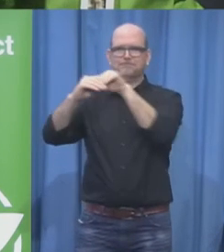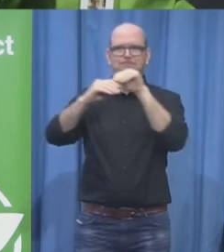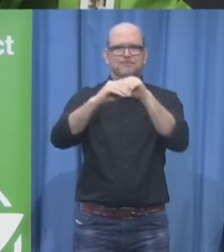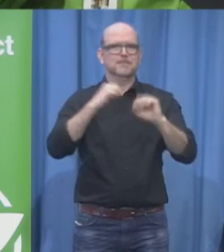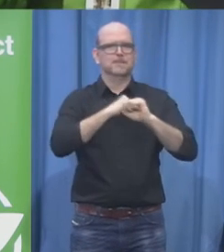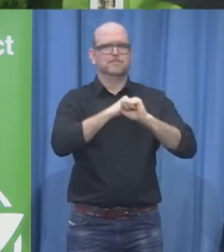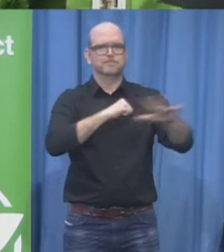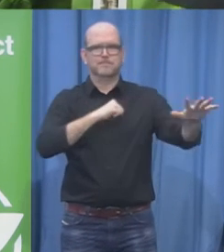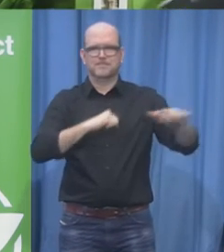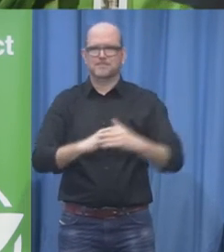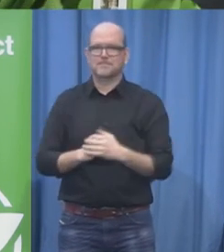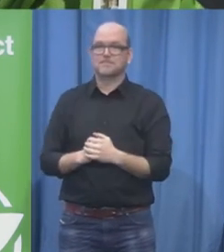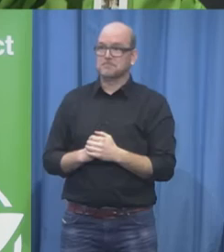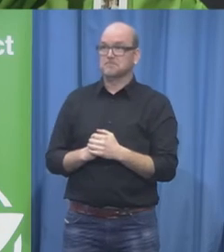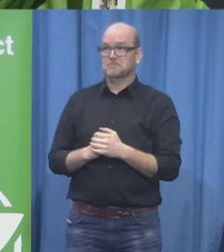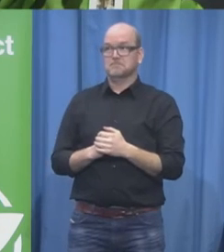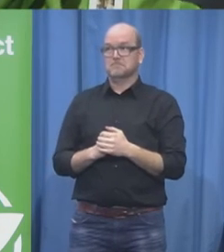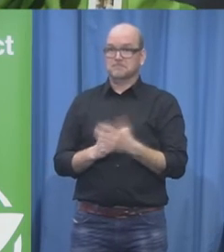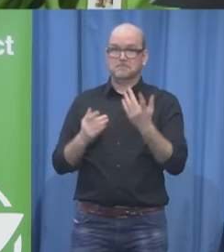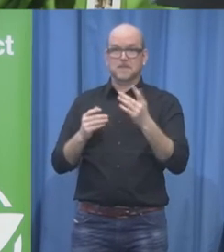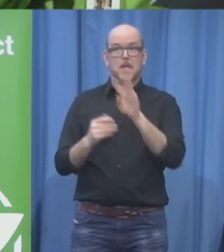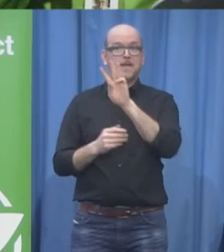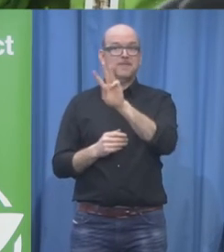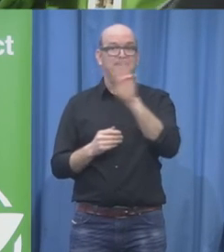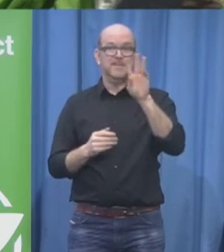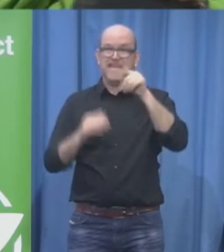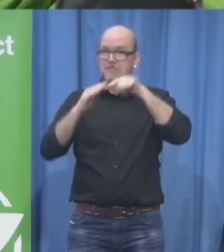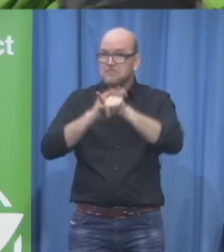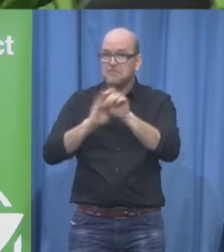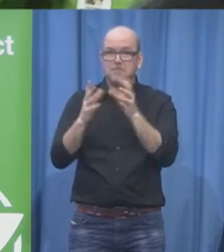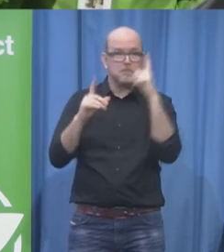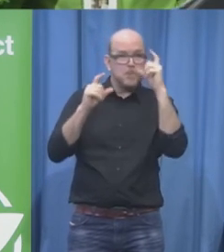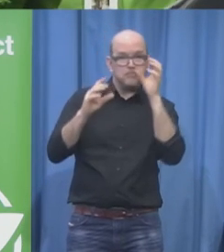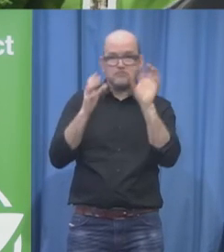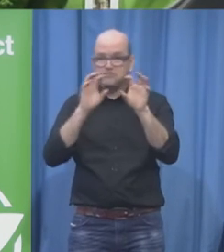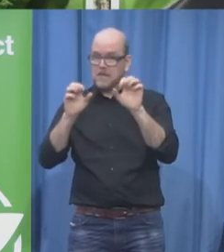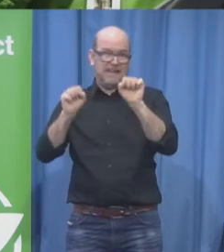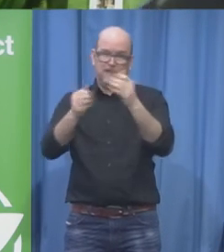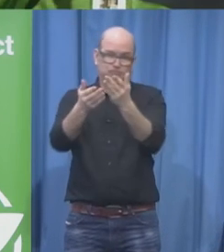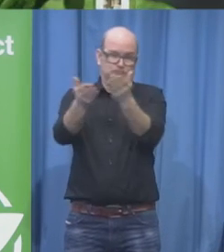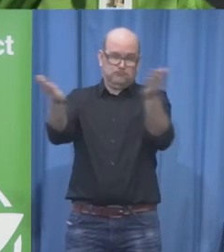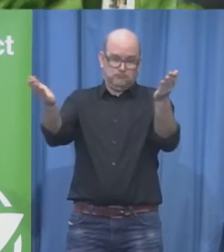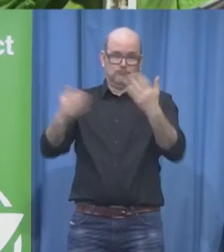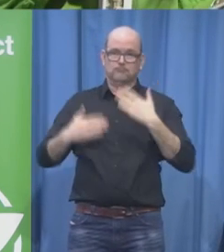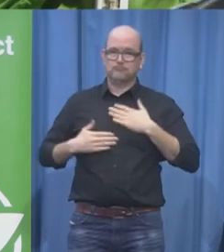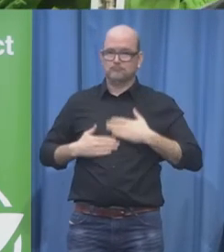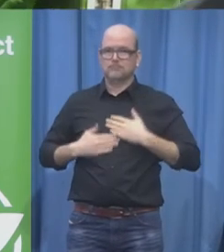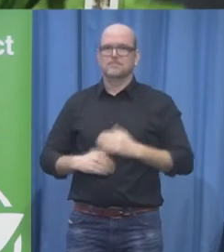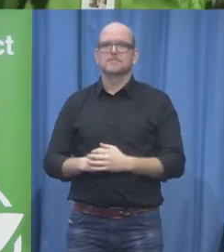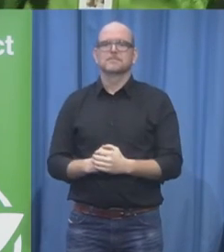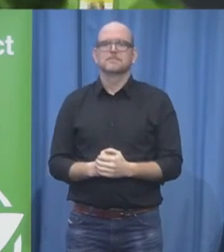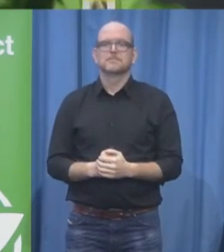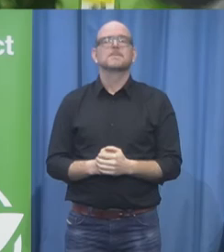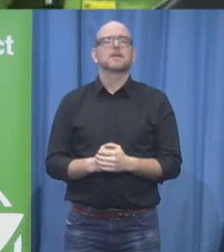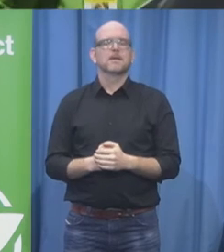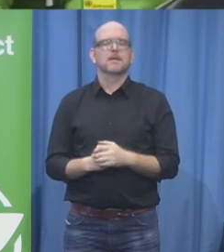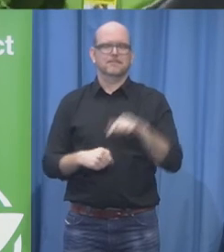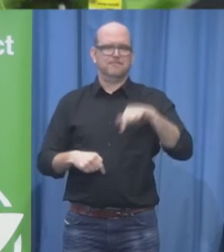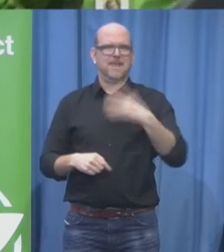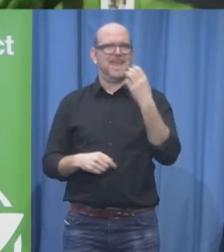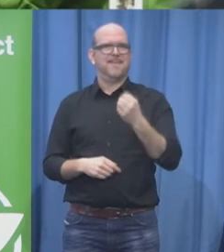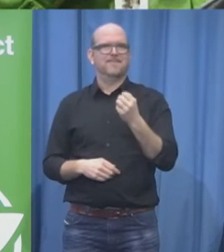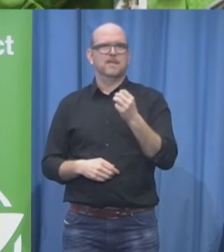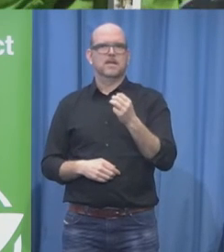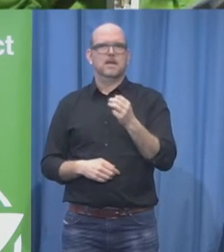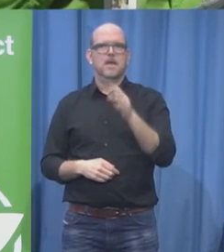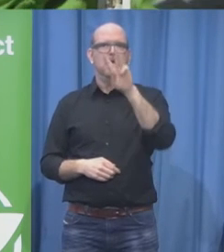any password it's wlan guest so that's all you need to know and the hashtag can we hashtag this